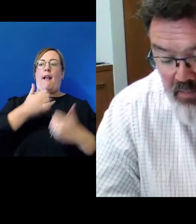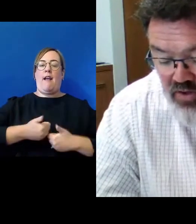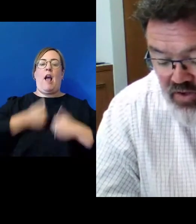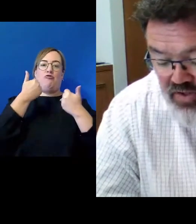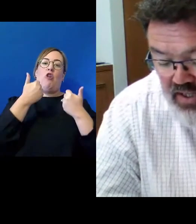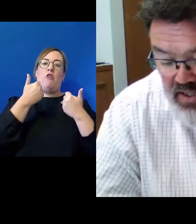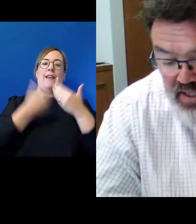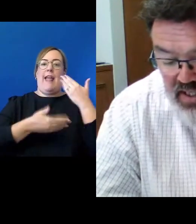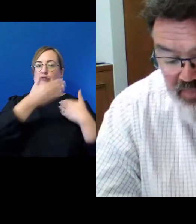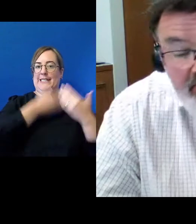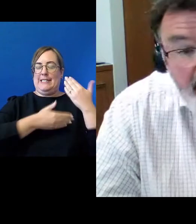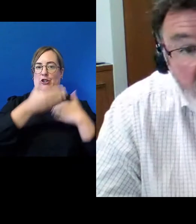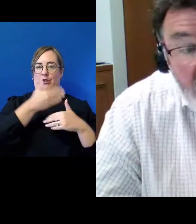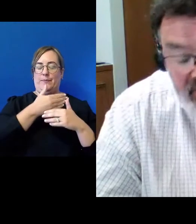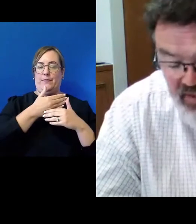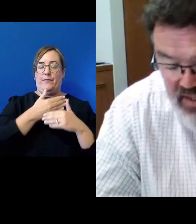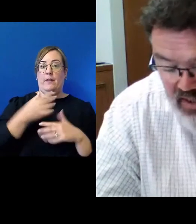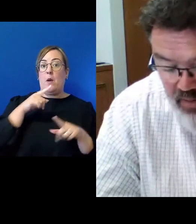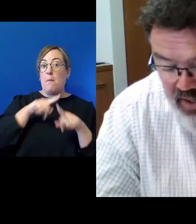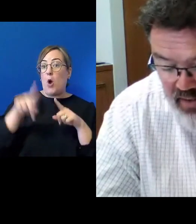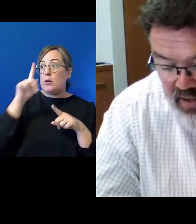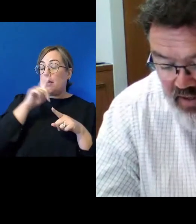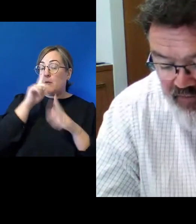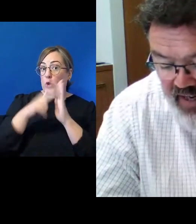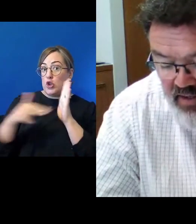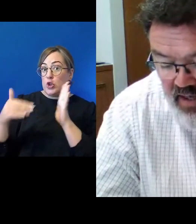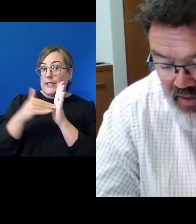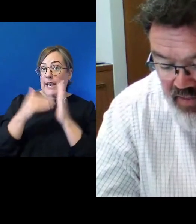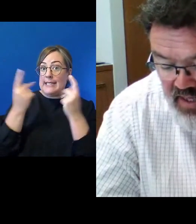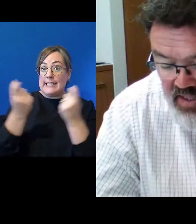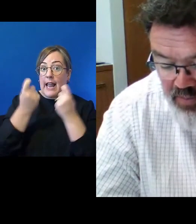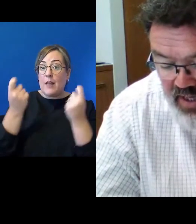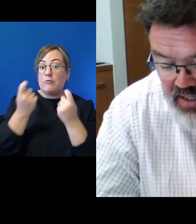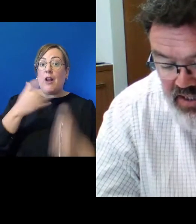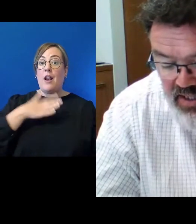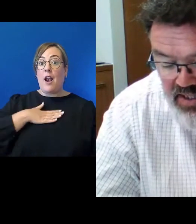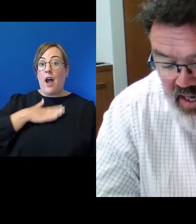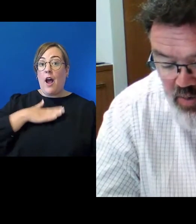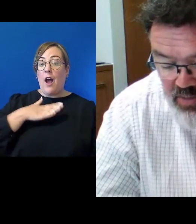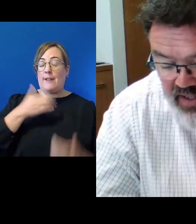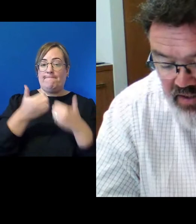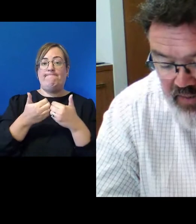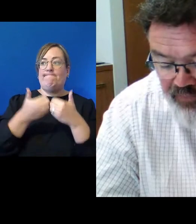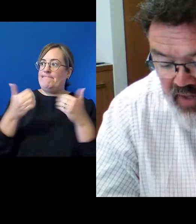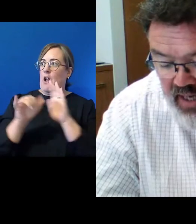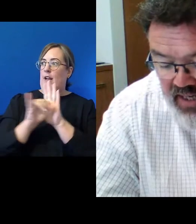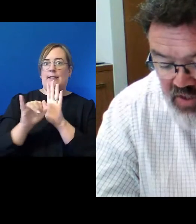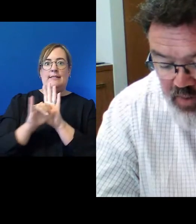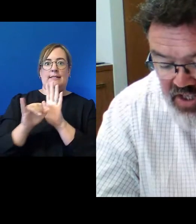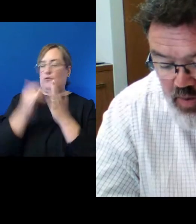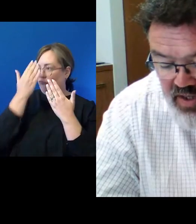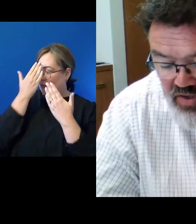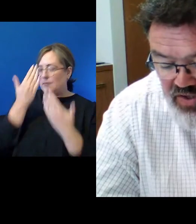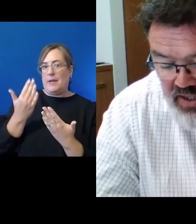And most New Zealanders accept, perhaps even celebrate, the fact that their separate identity is now respected and